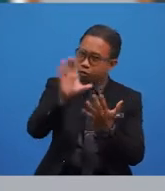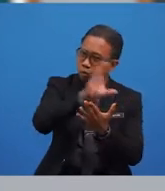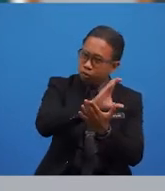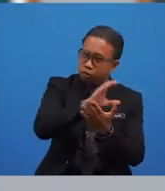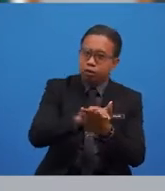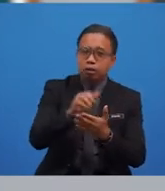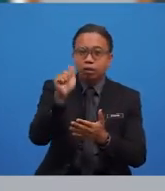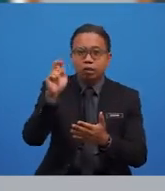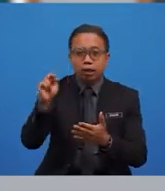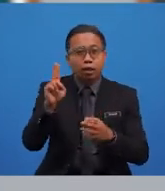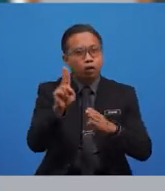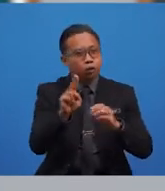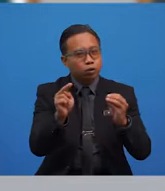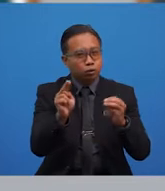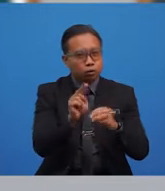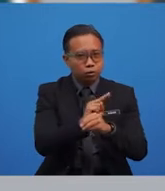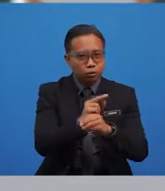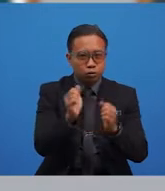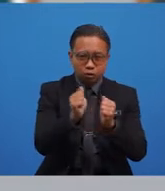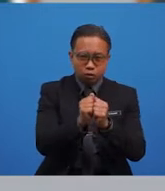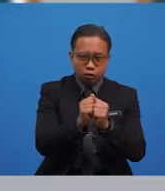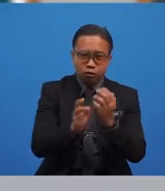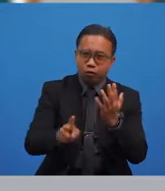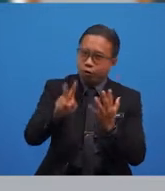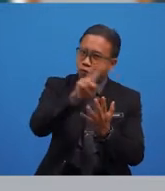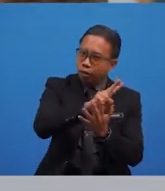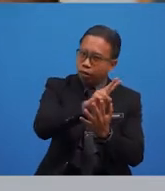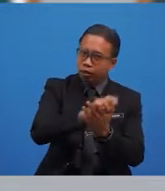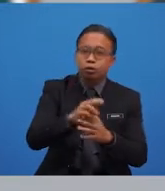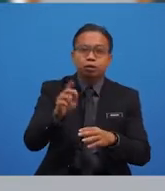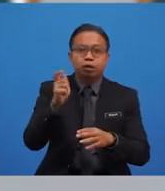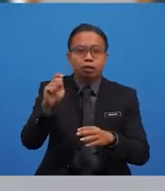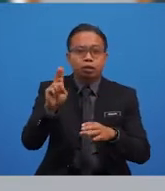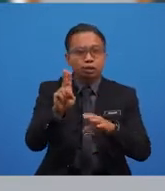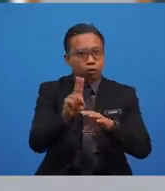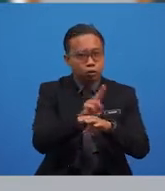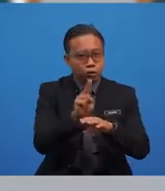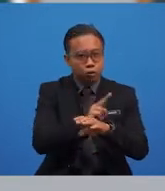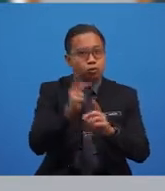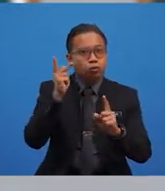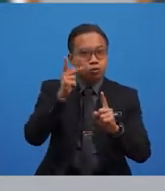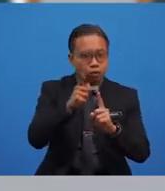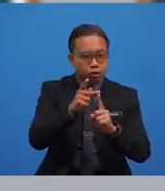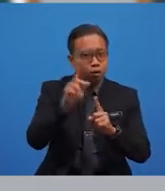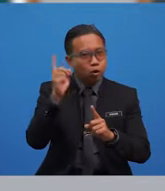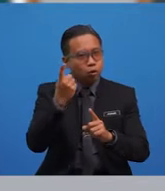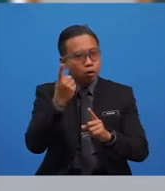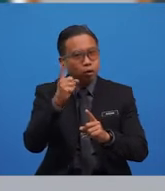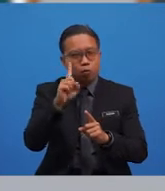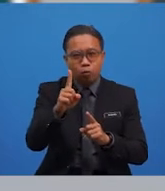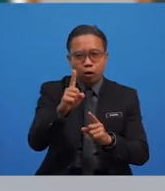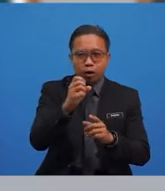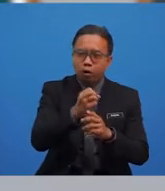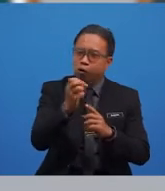with consonants, and is used with vowels. The is used when it's special,